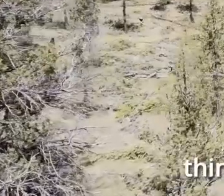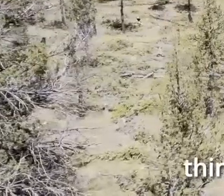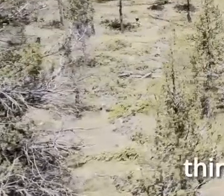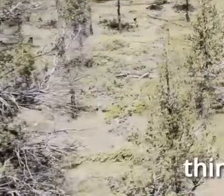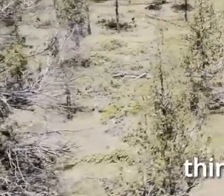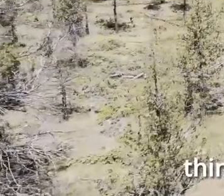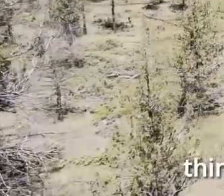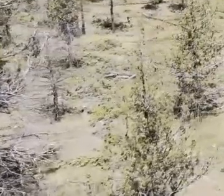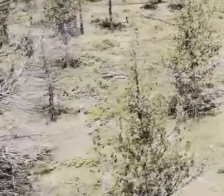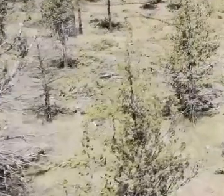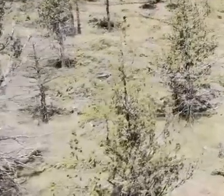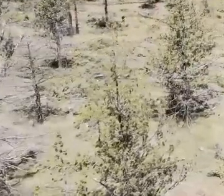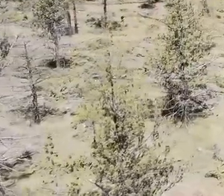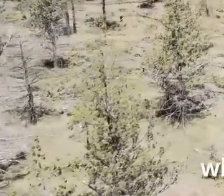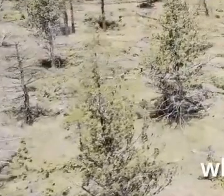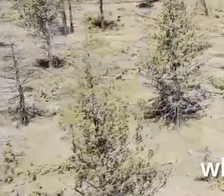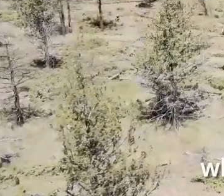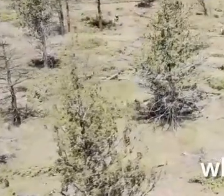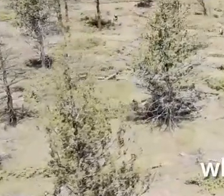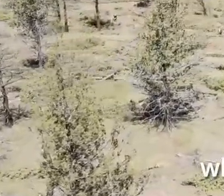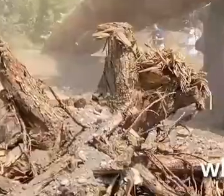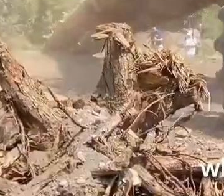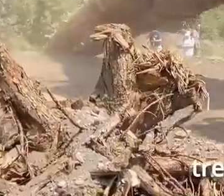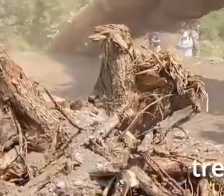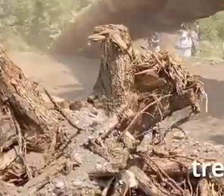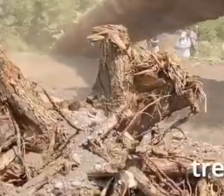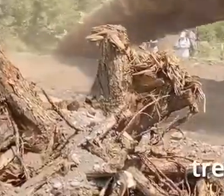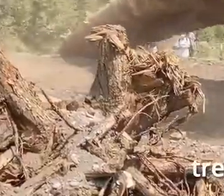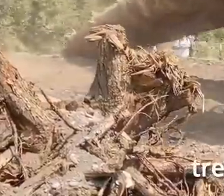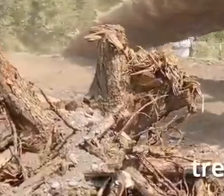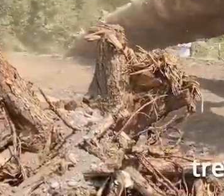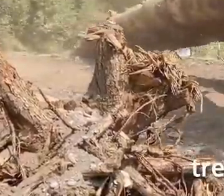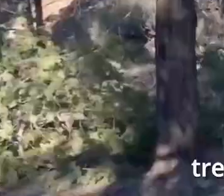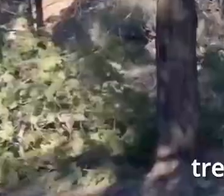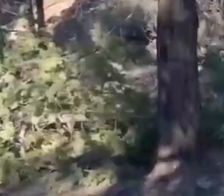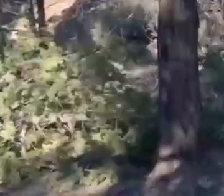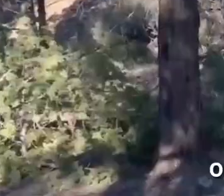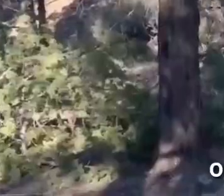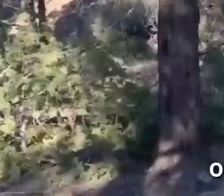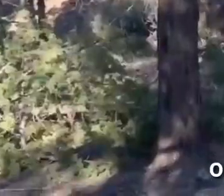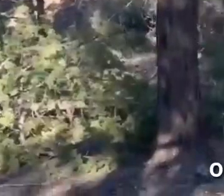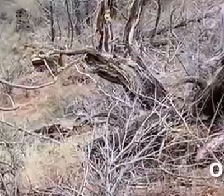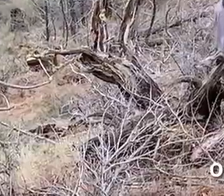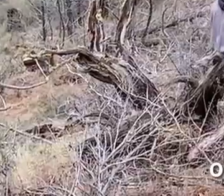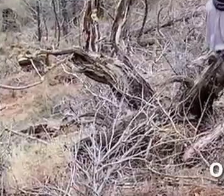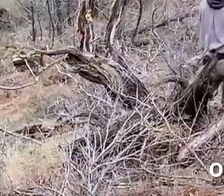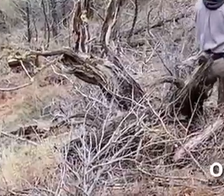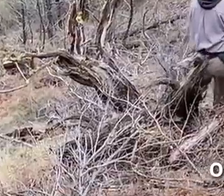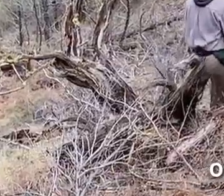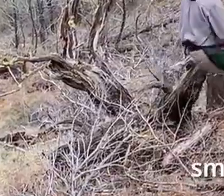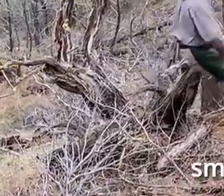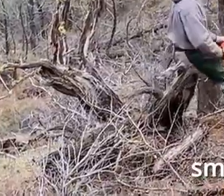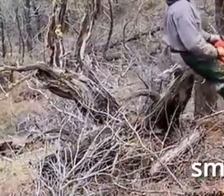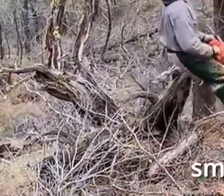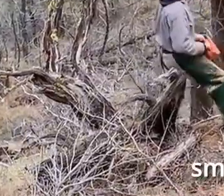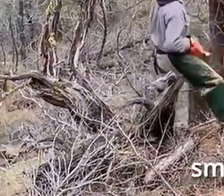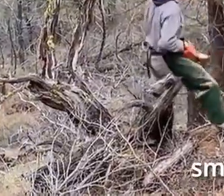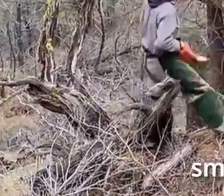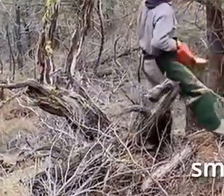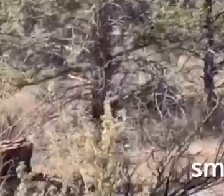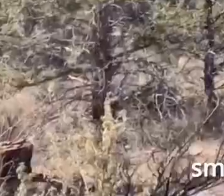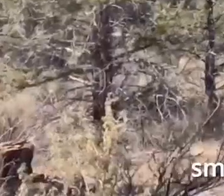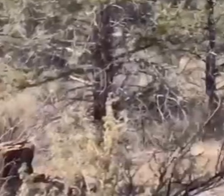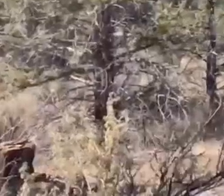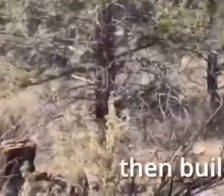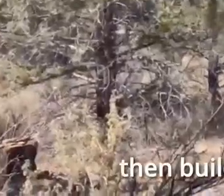and do thinning either mechanically, where we remove selected trees using large machinery, or by hand, where we cut small trees